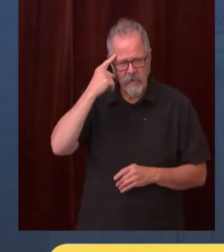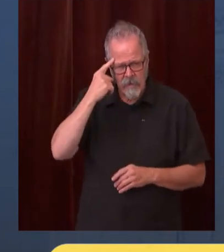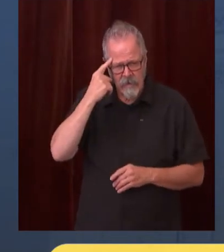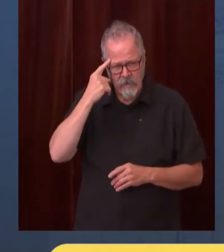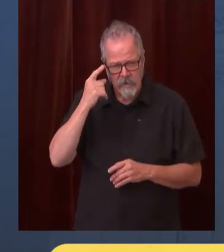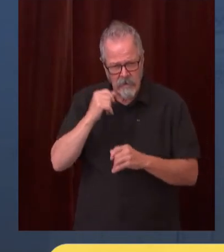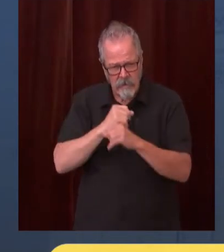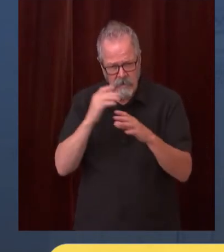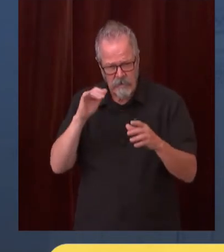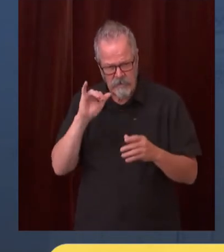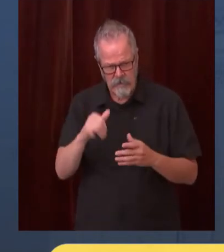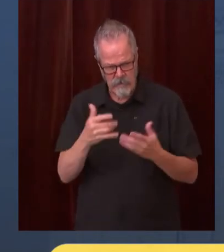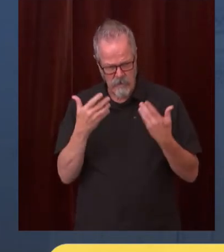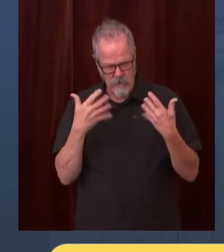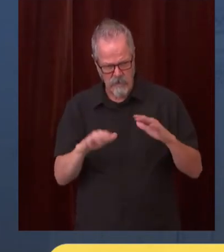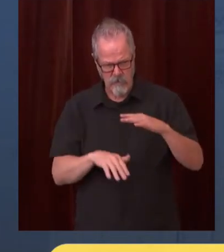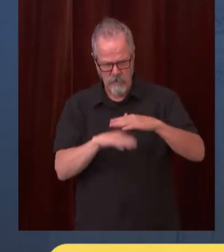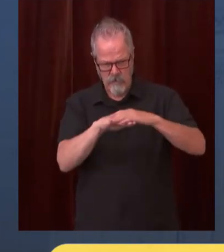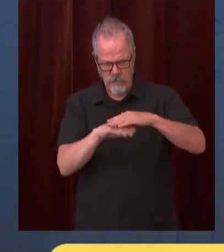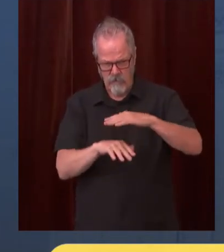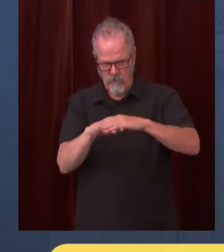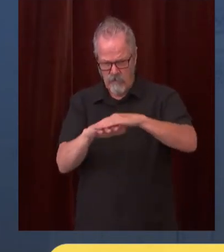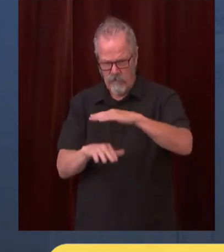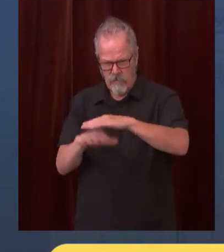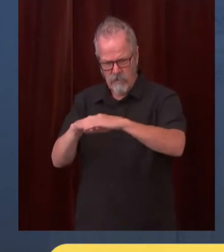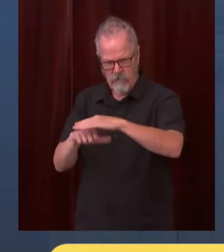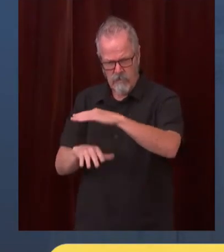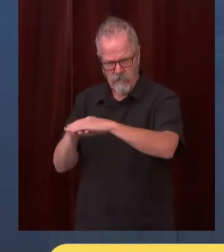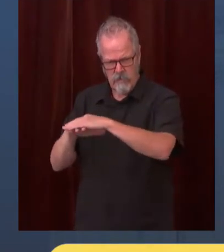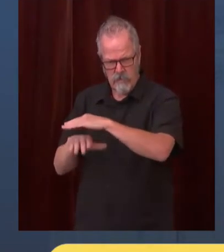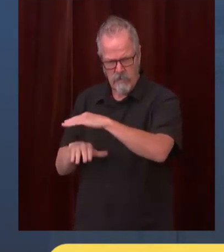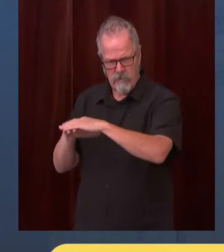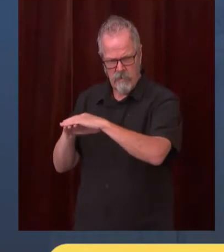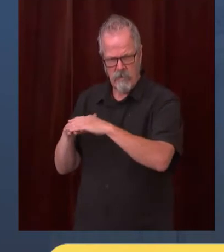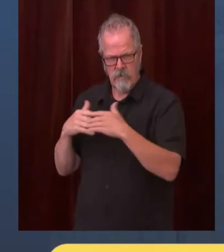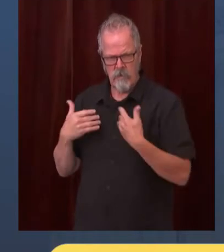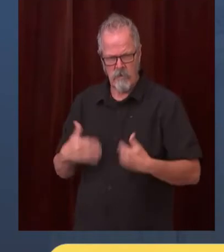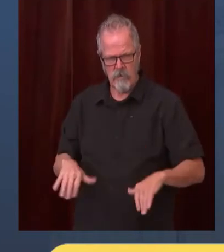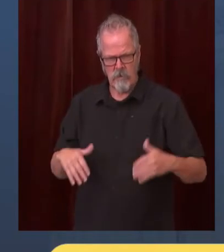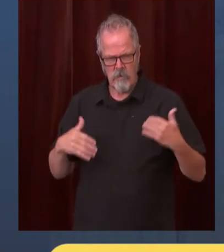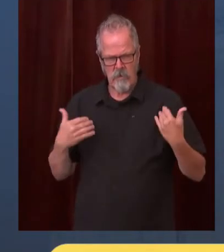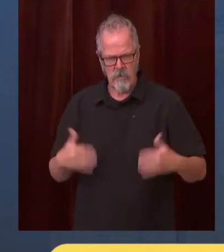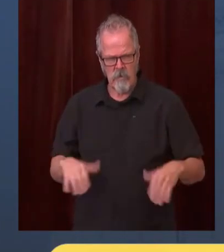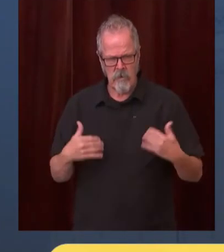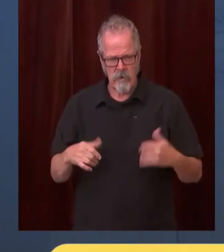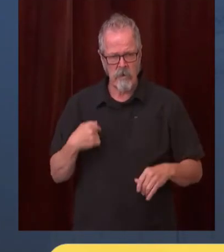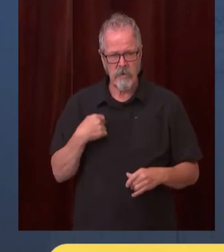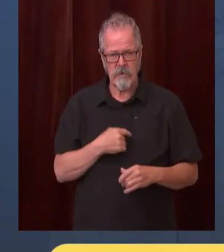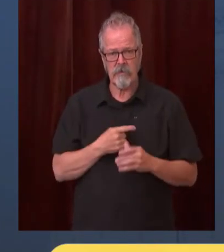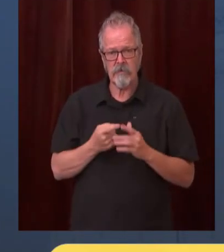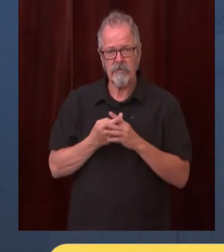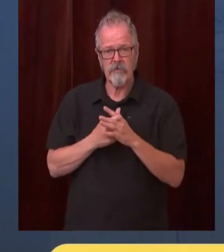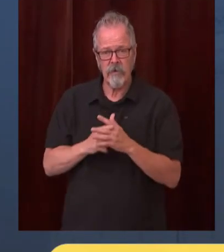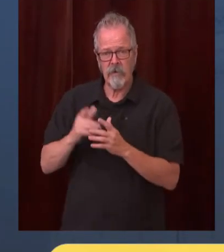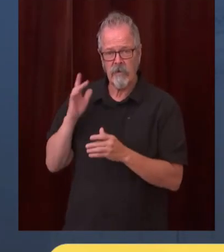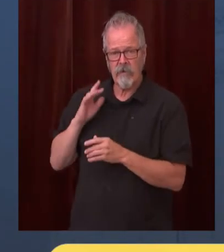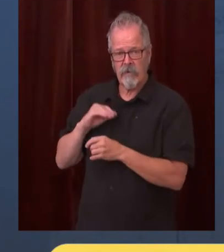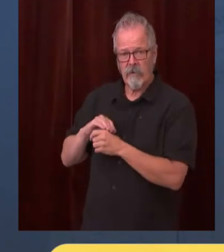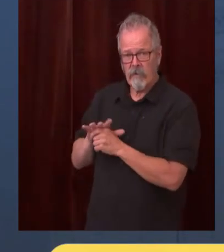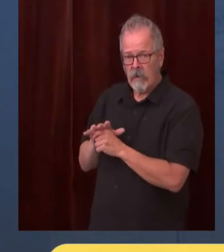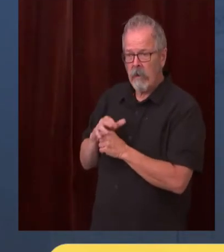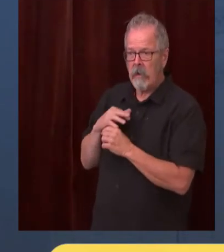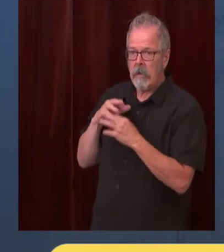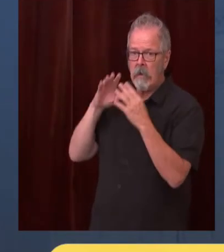when we started this pandemic we were we were hoping praying for a vaccine